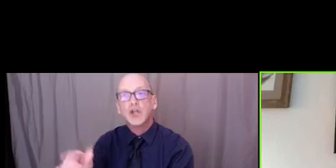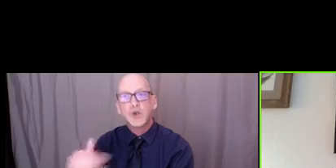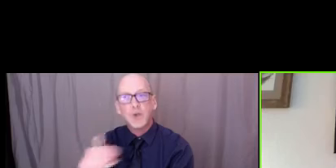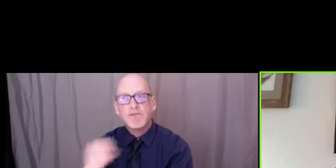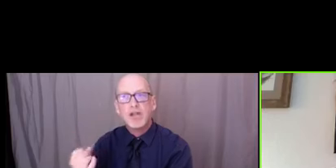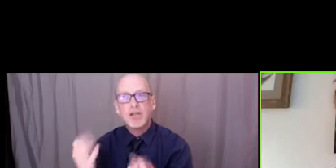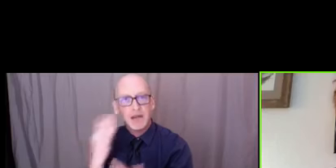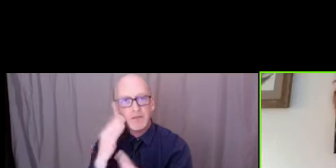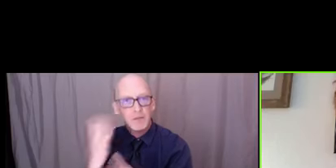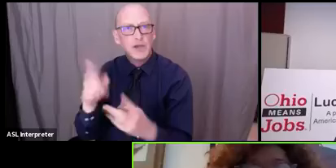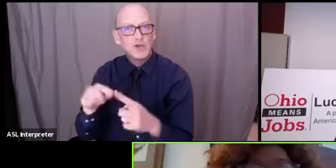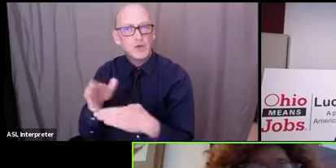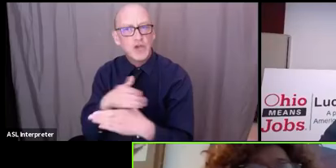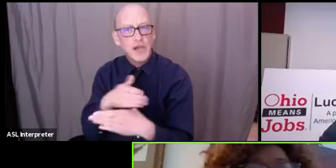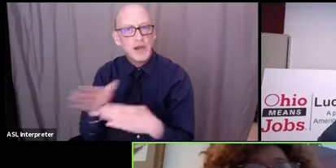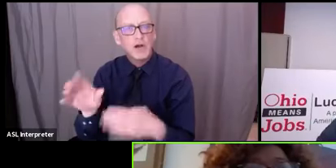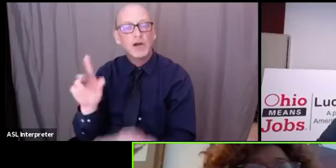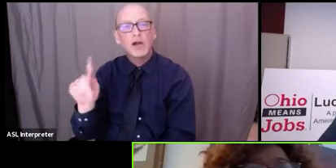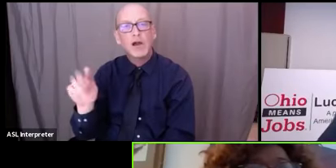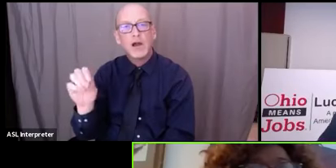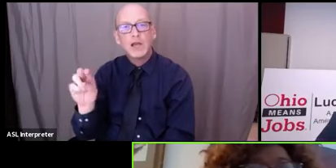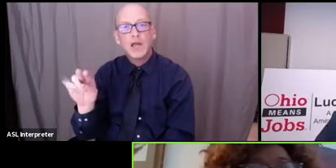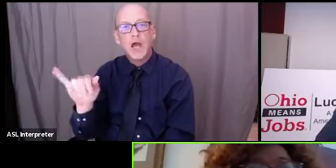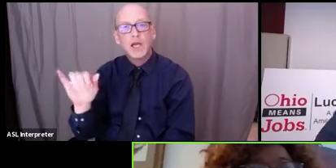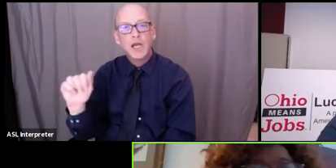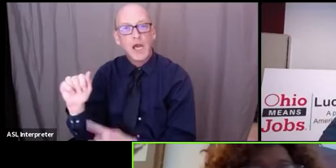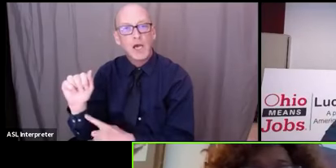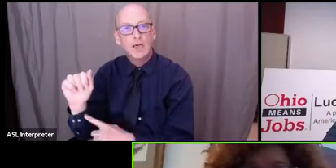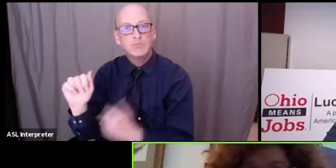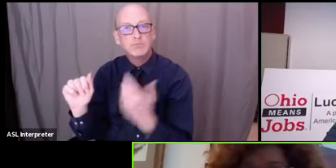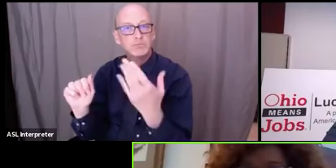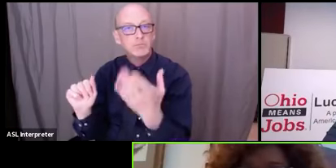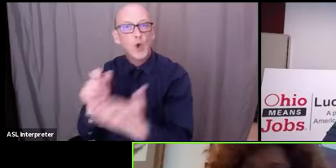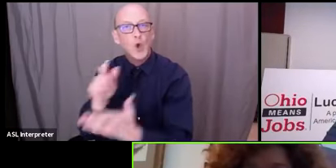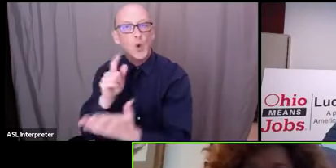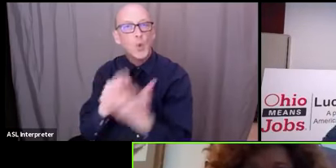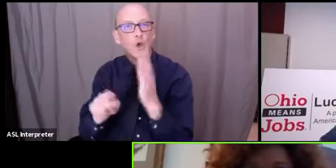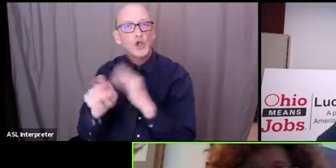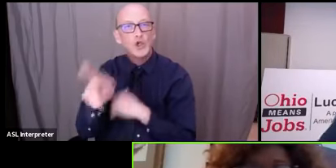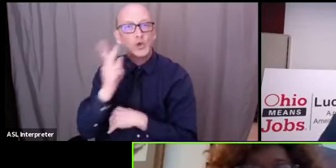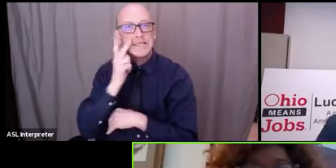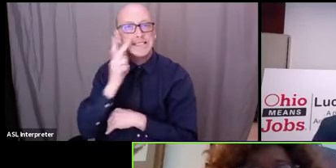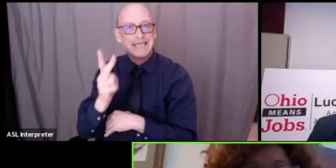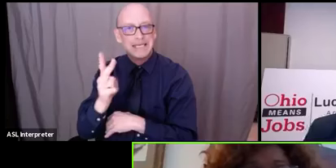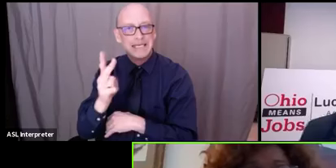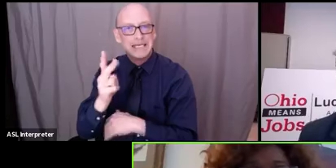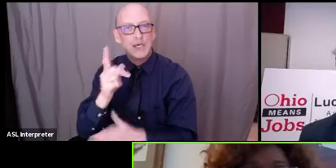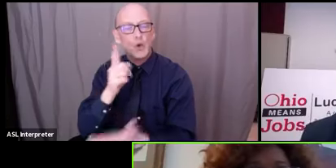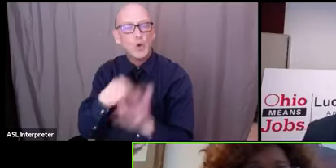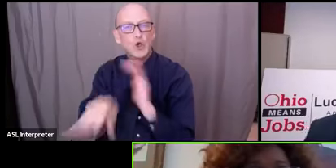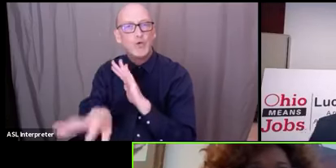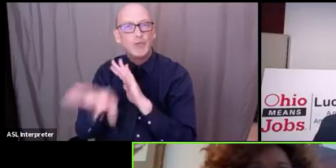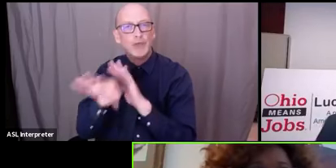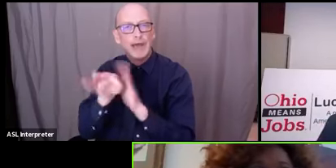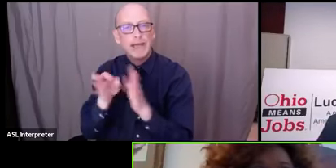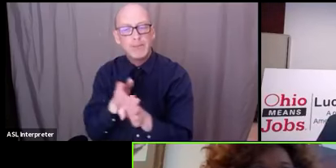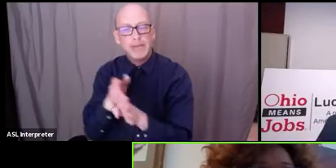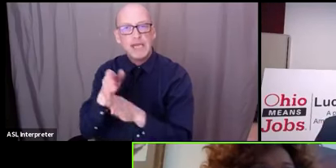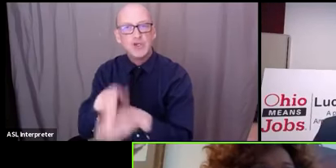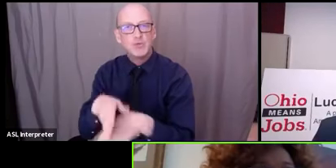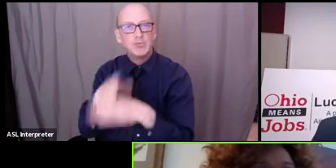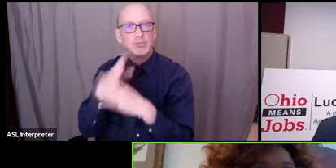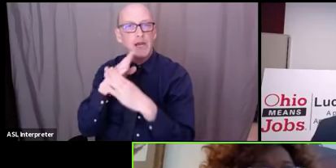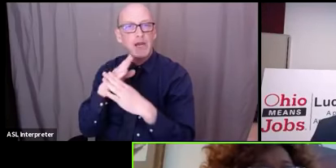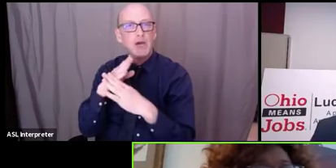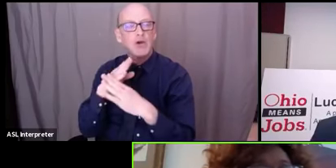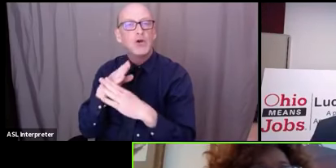tanya what what are you finding to be the major barriers of